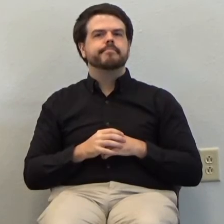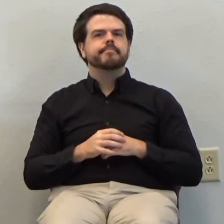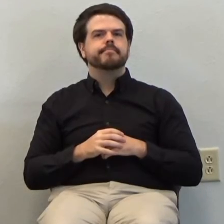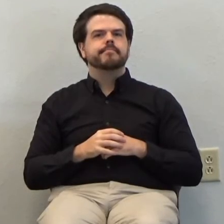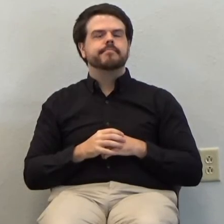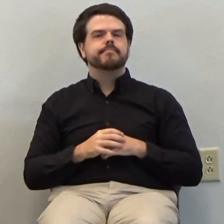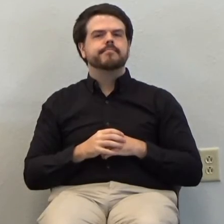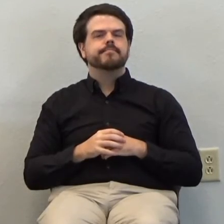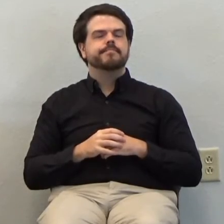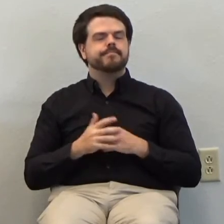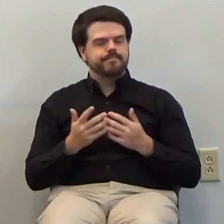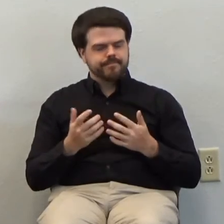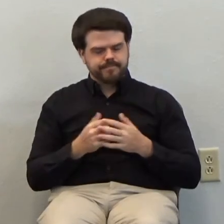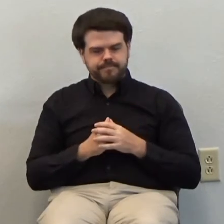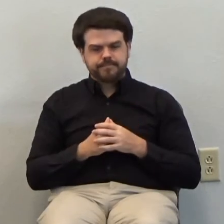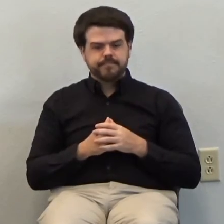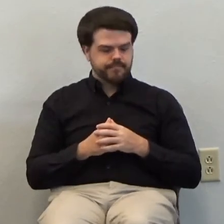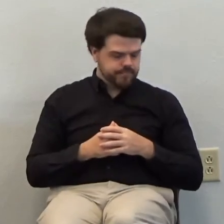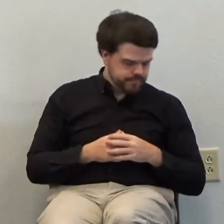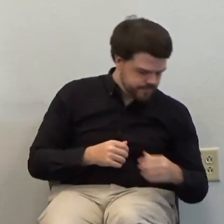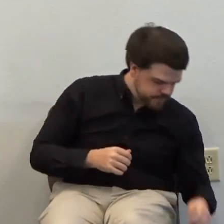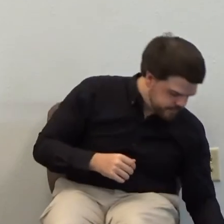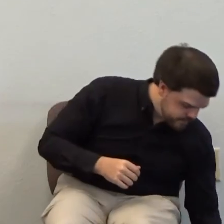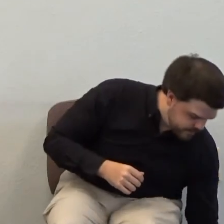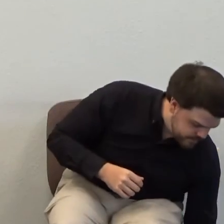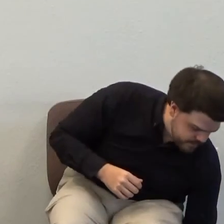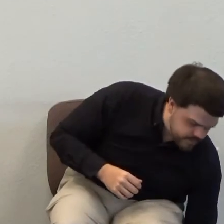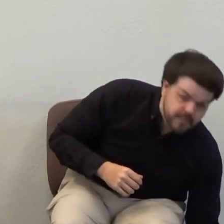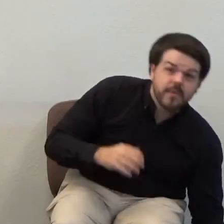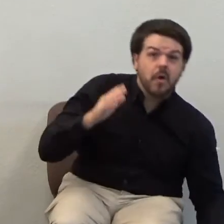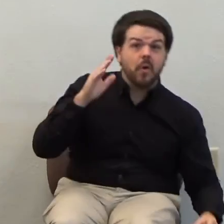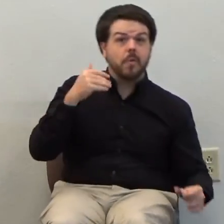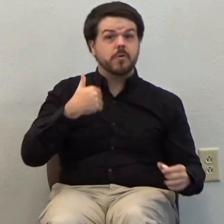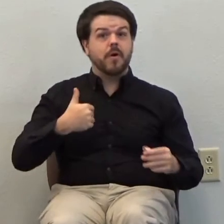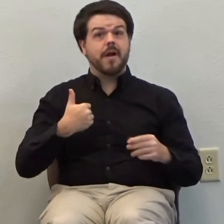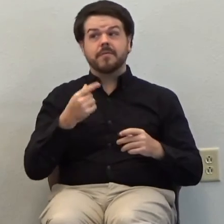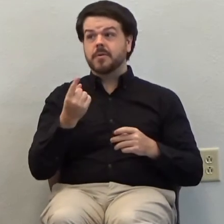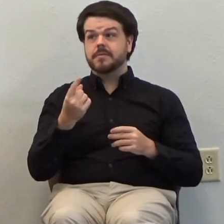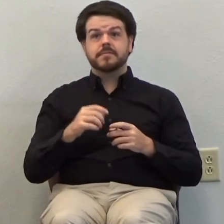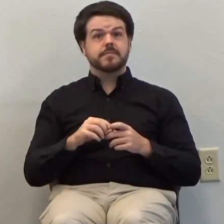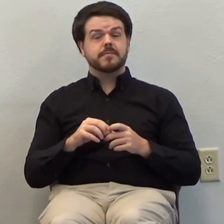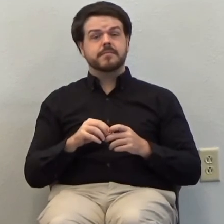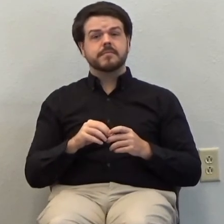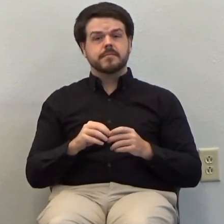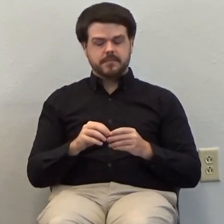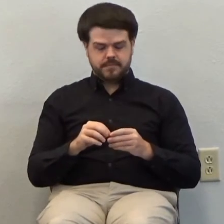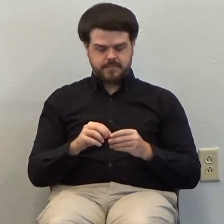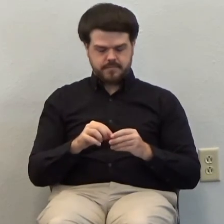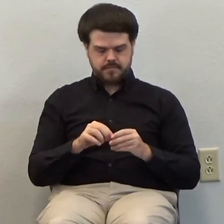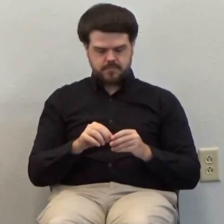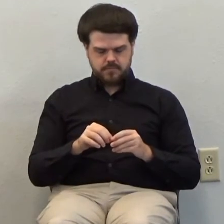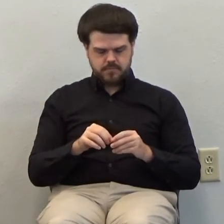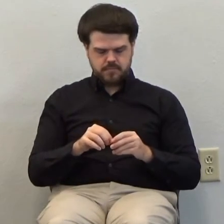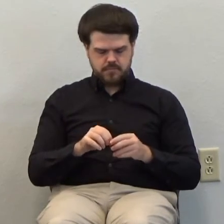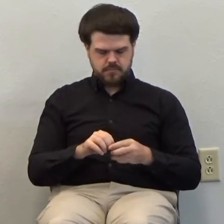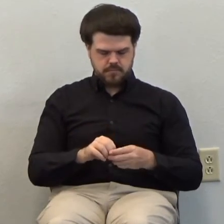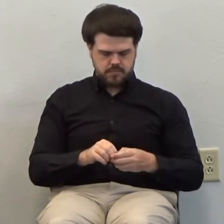so then you will take your I trust you have one if not they're somewhere in the back